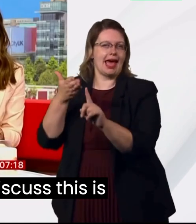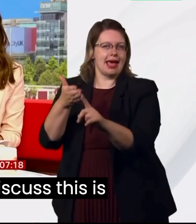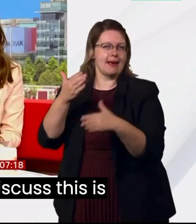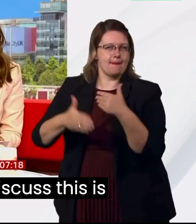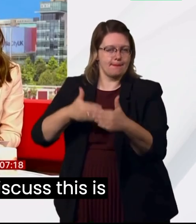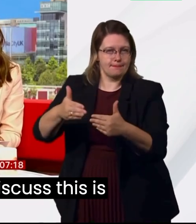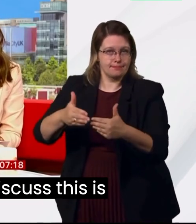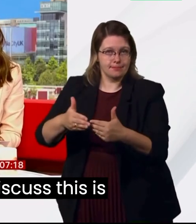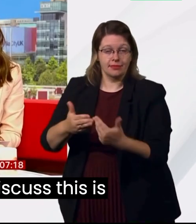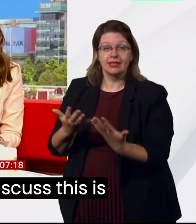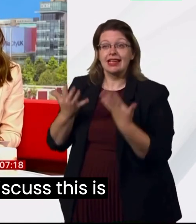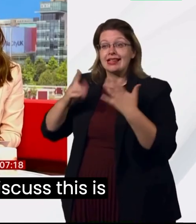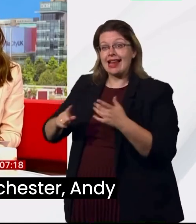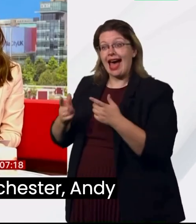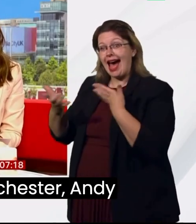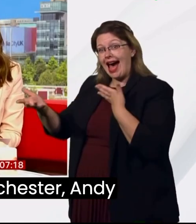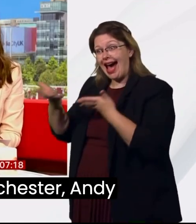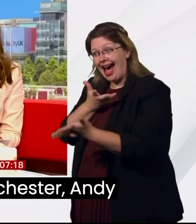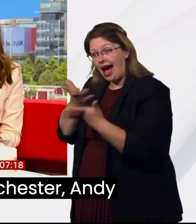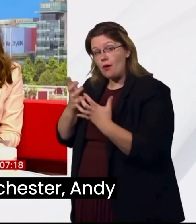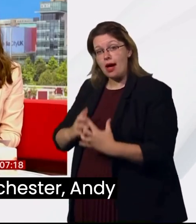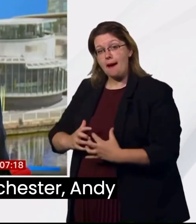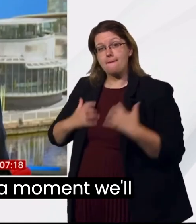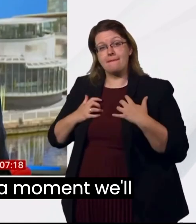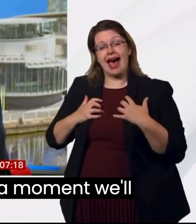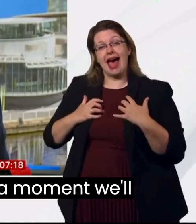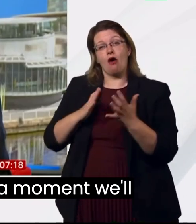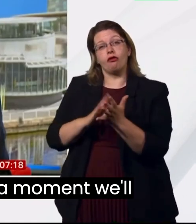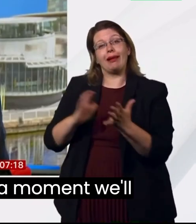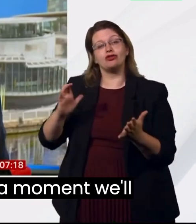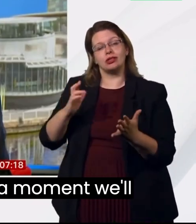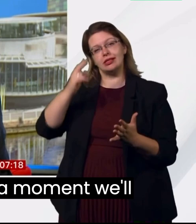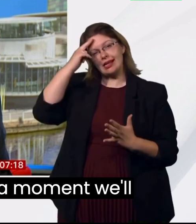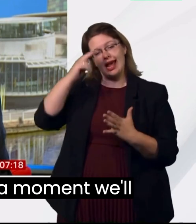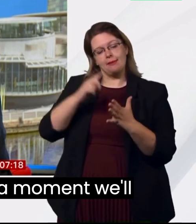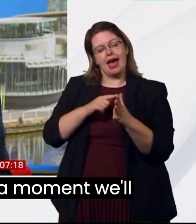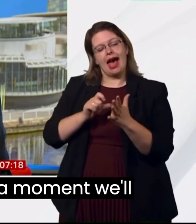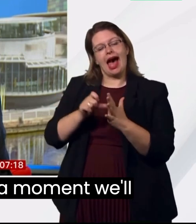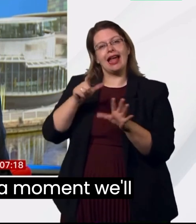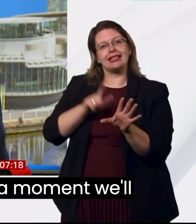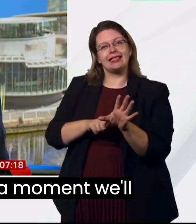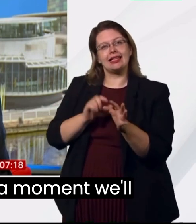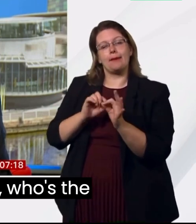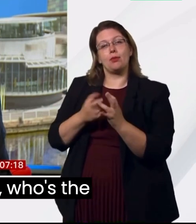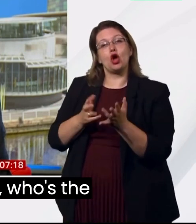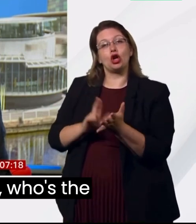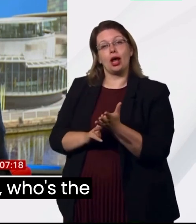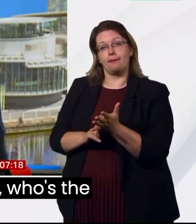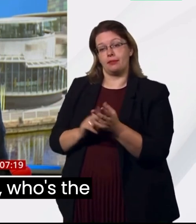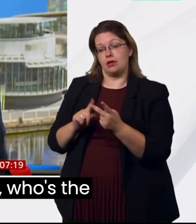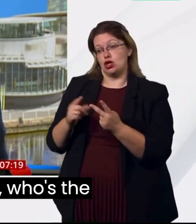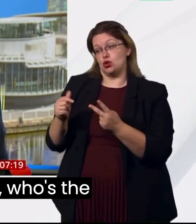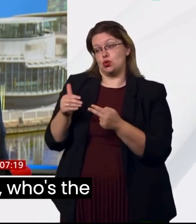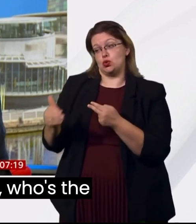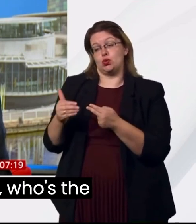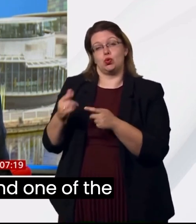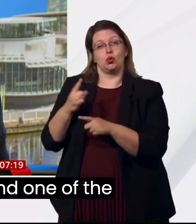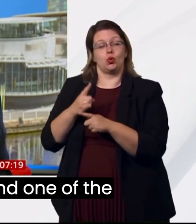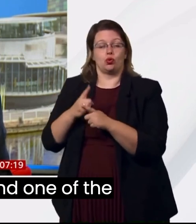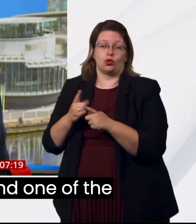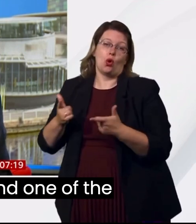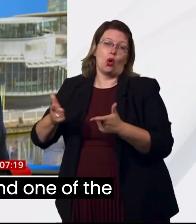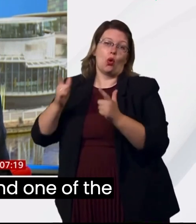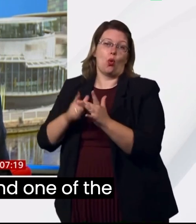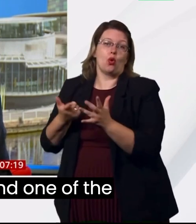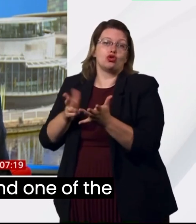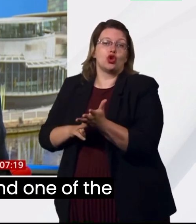Well, joining us now to discuss this is the Mayor of Greater Manchester, Andy Burnham, and in London, in a moment, we'll speak to Lord John Bird, who's the founder